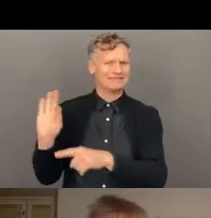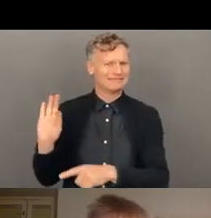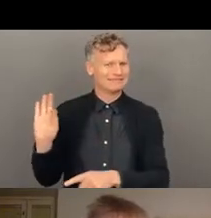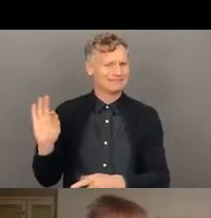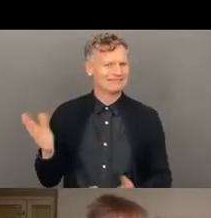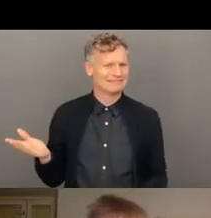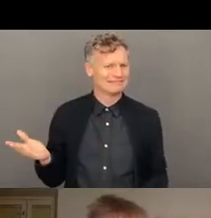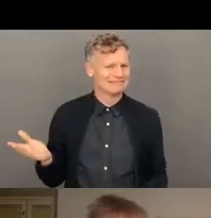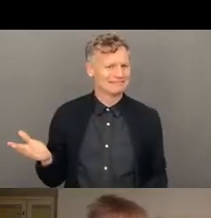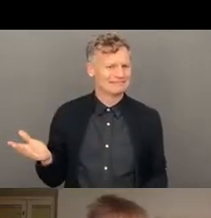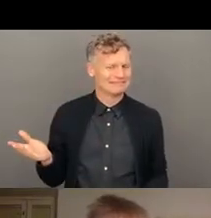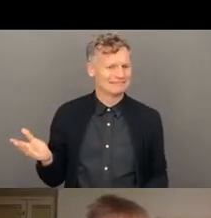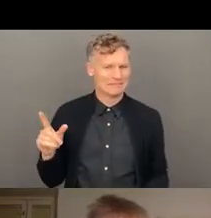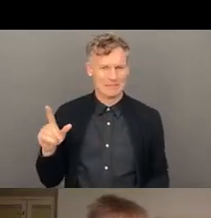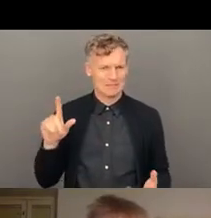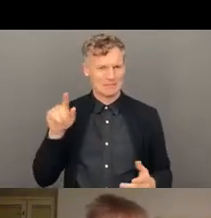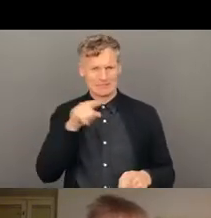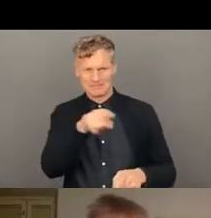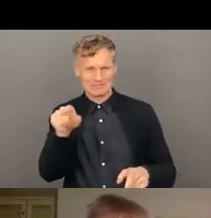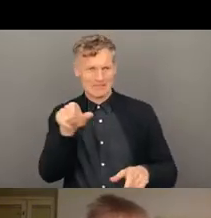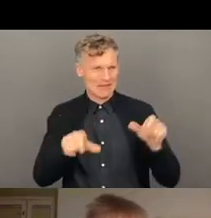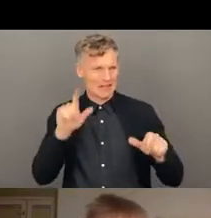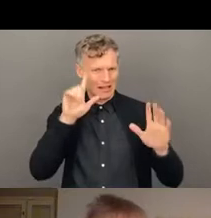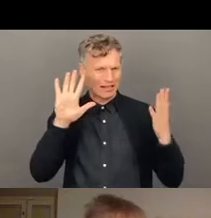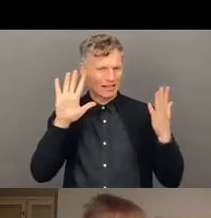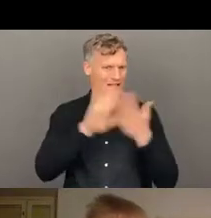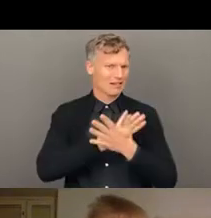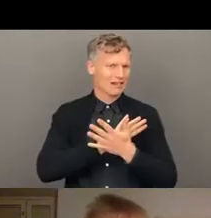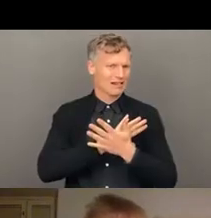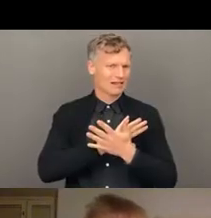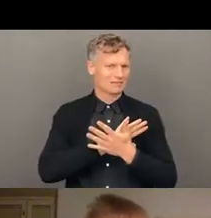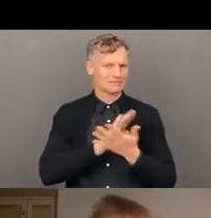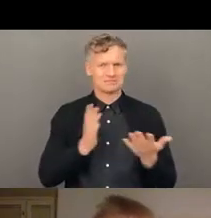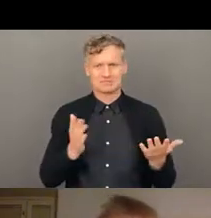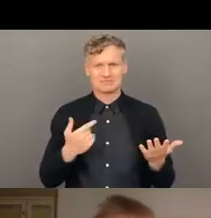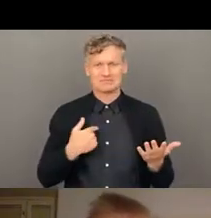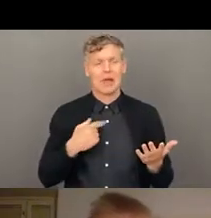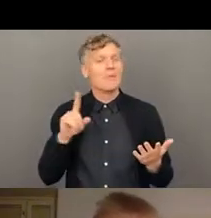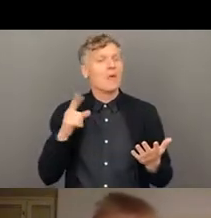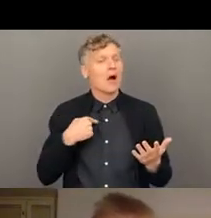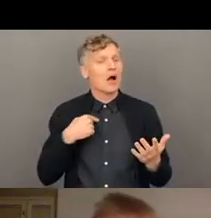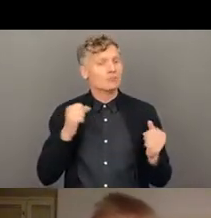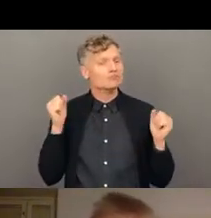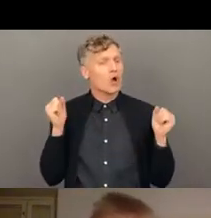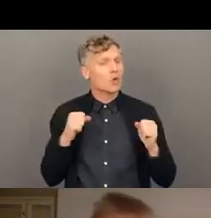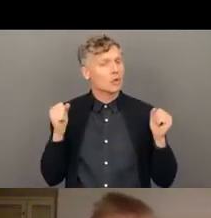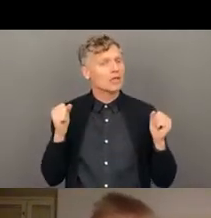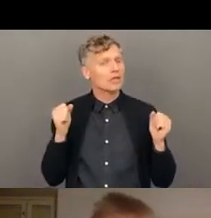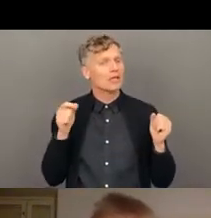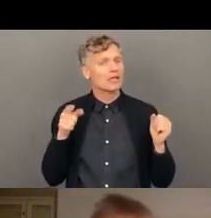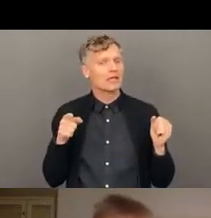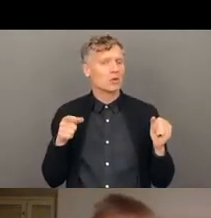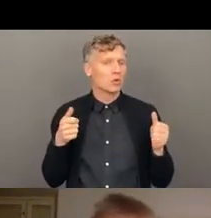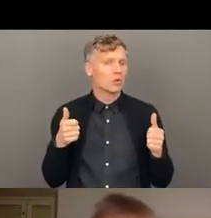component in the field. Although I would agree that it would also be good if